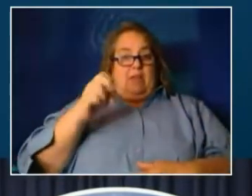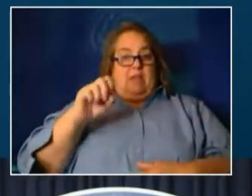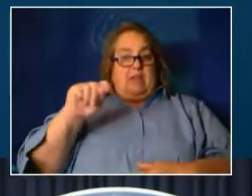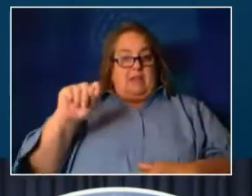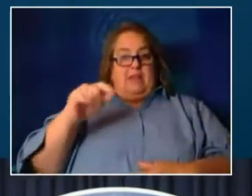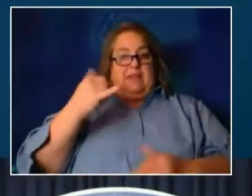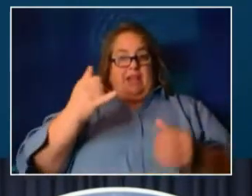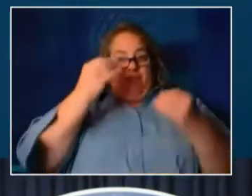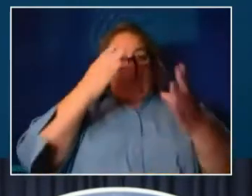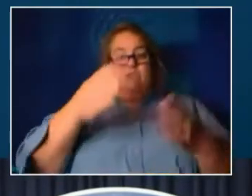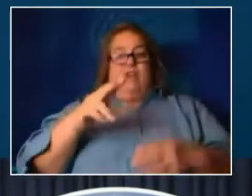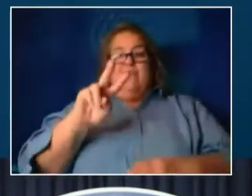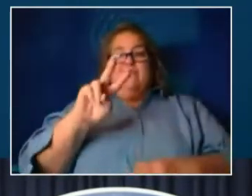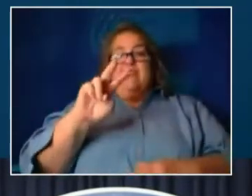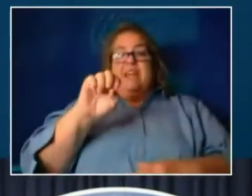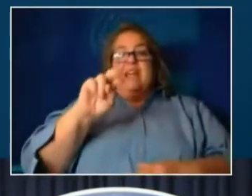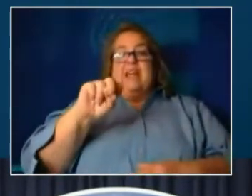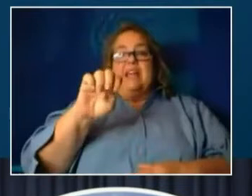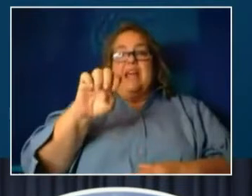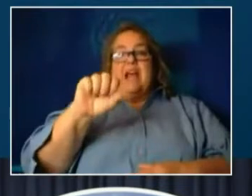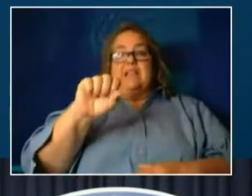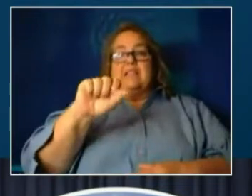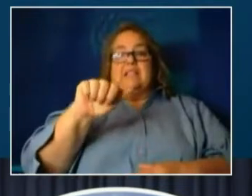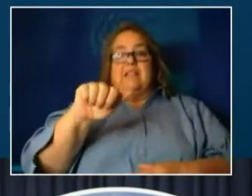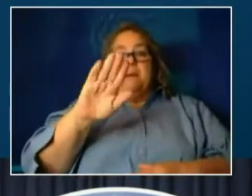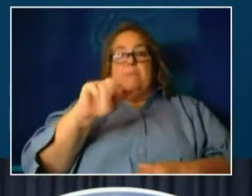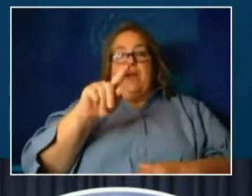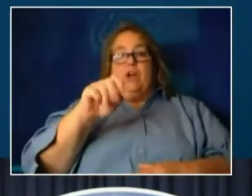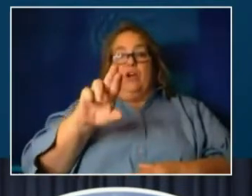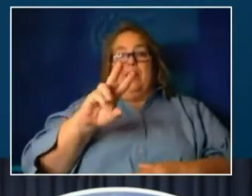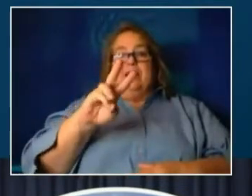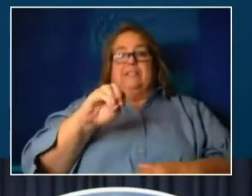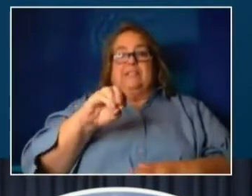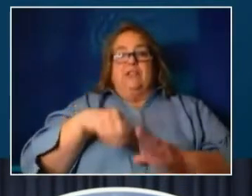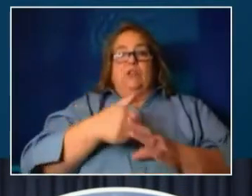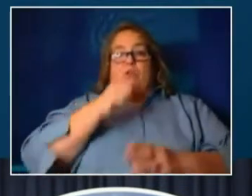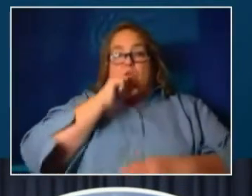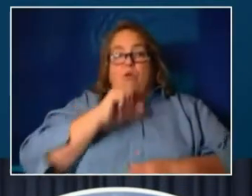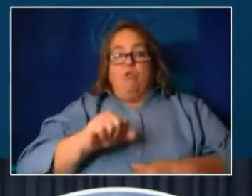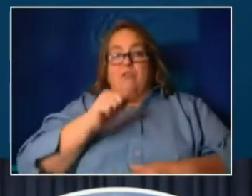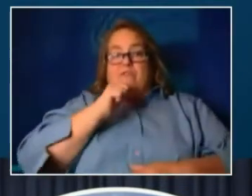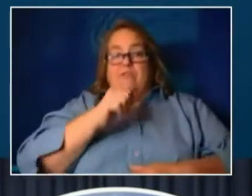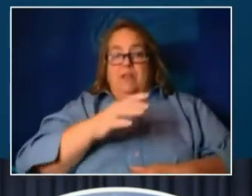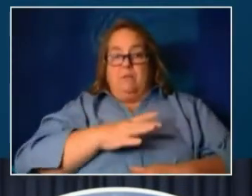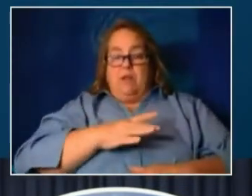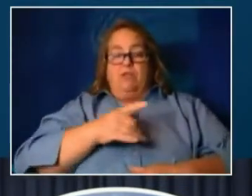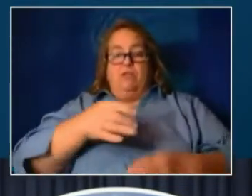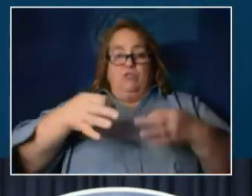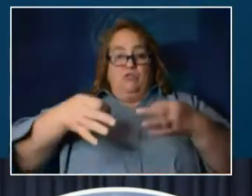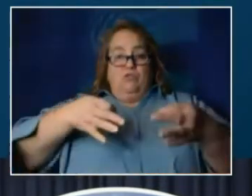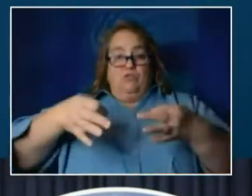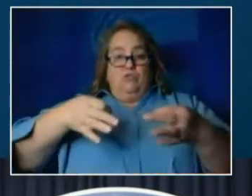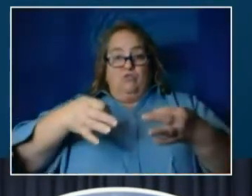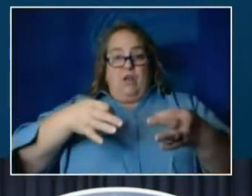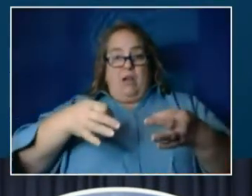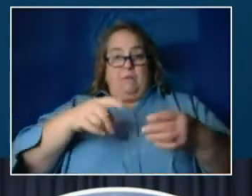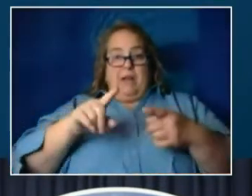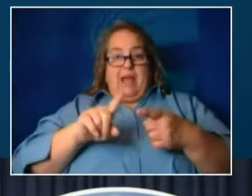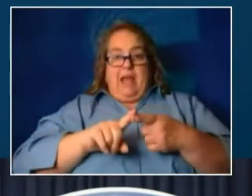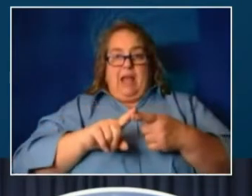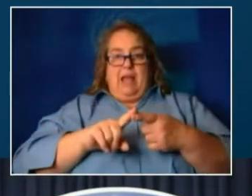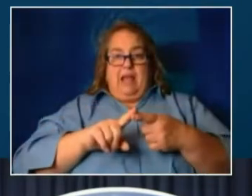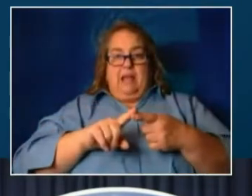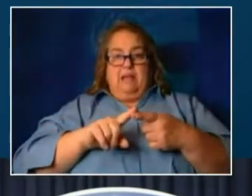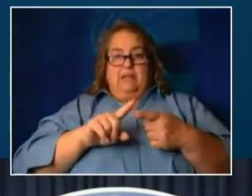Baker, a 60-year-old female from the Lost Creek community. She is described as 5